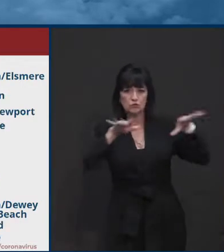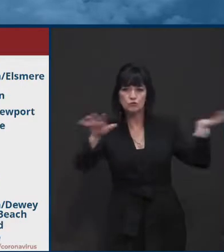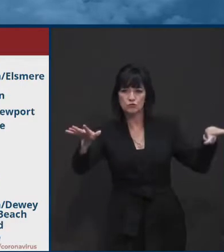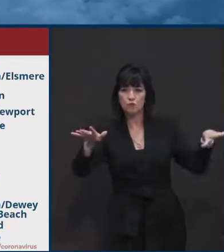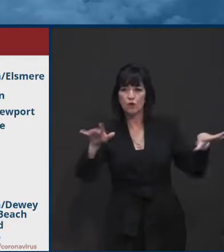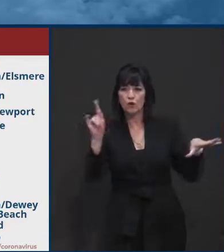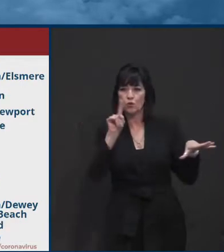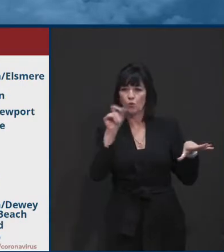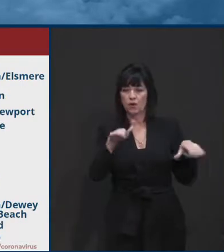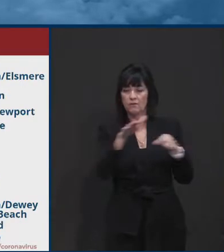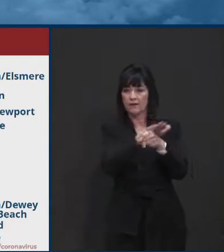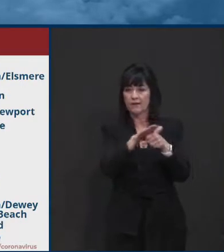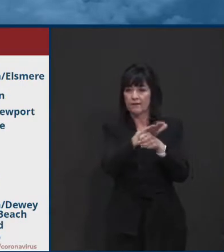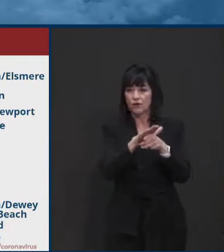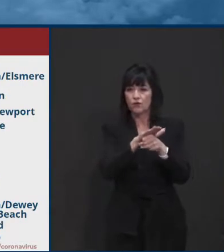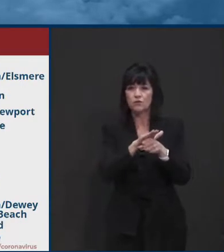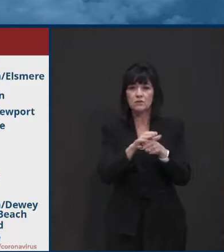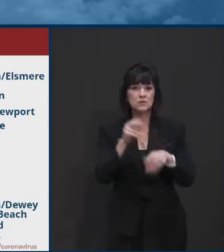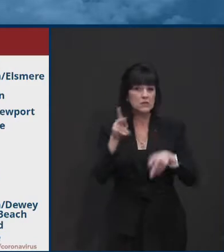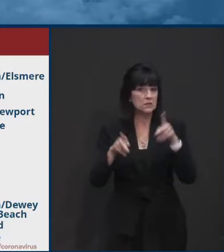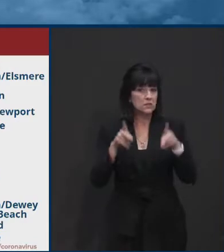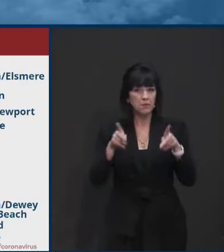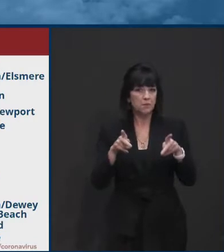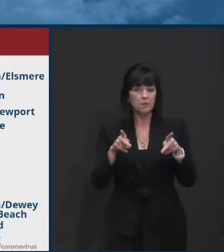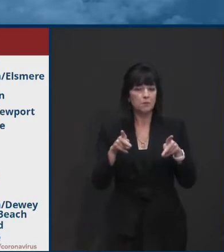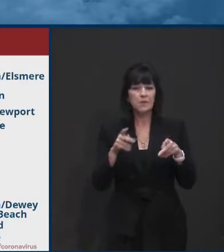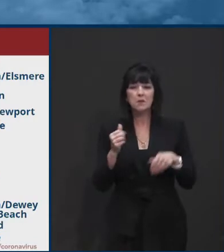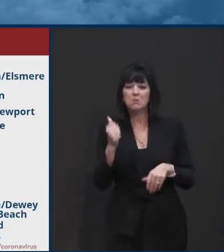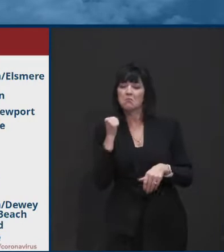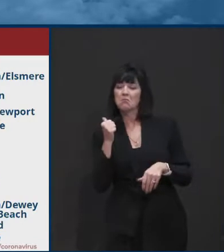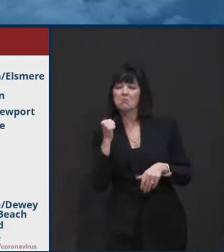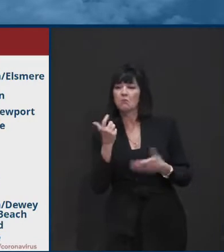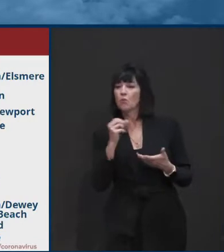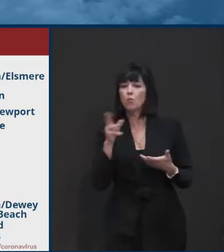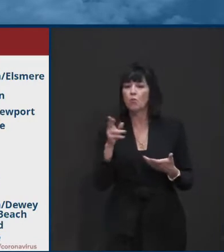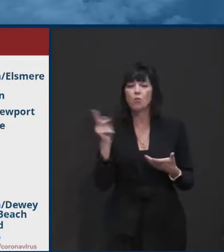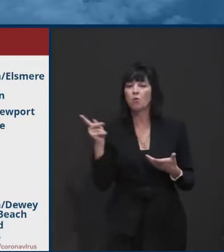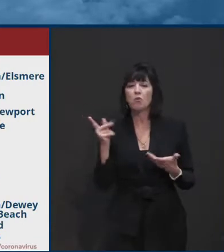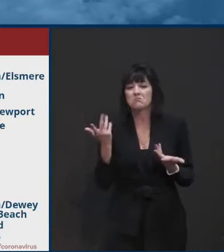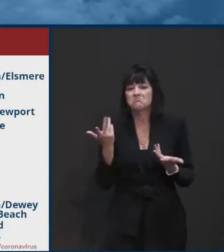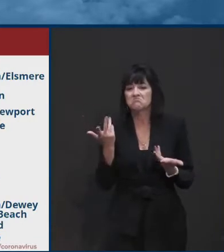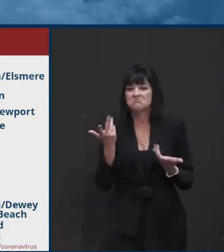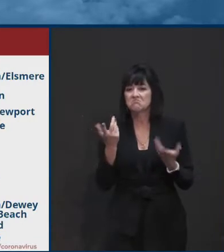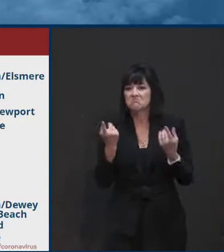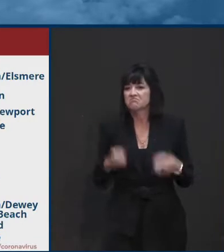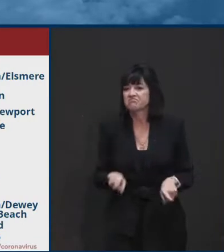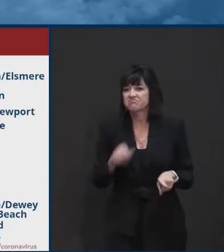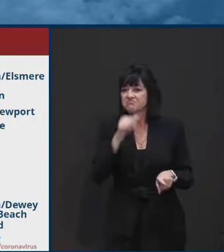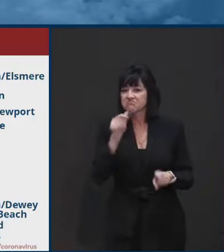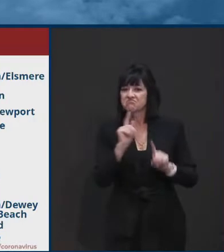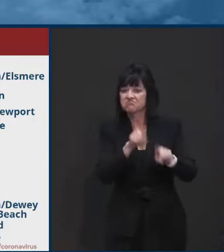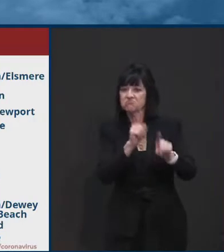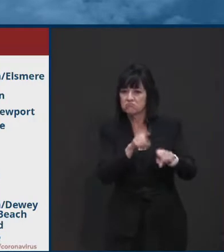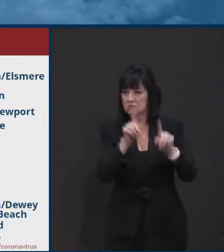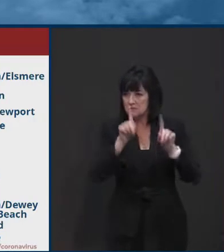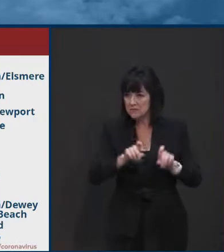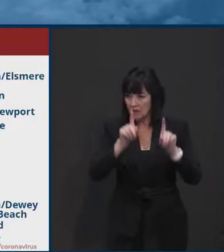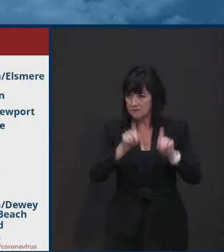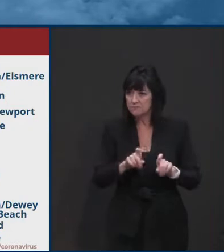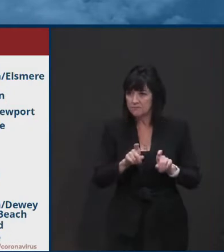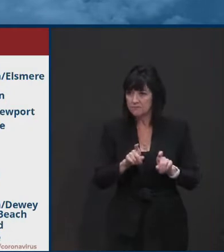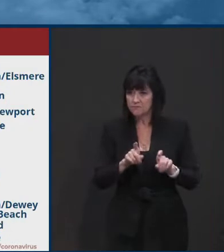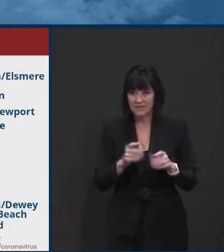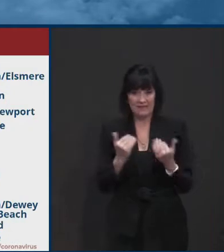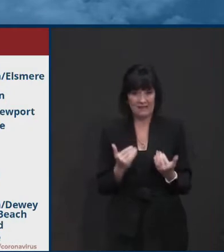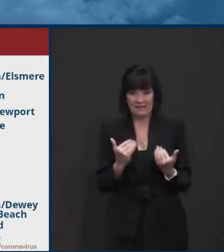areas where, um, people aren't getting tested as much. So really the bottom line of this slide is we're seeing,